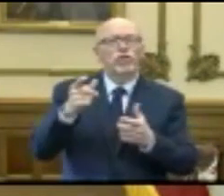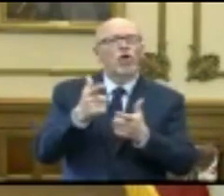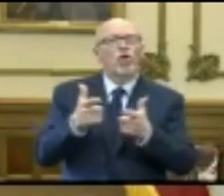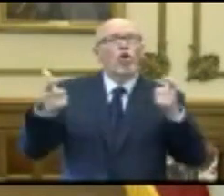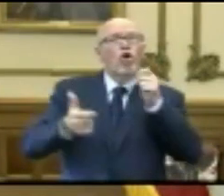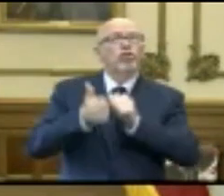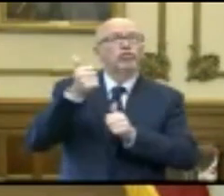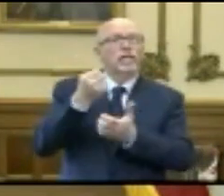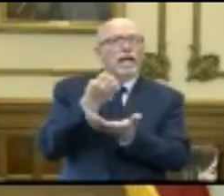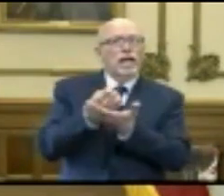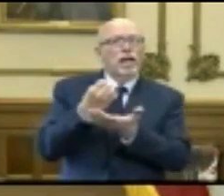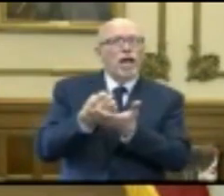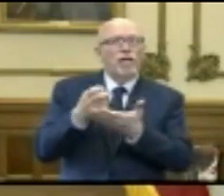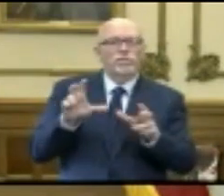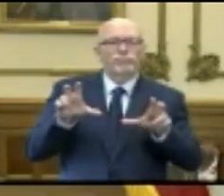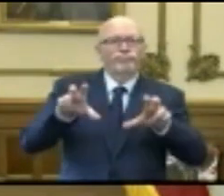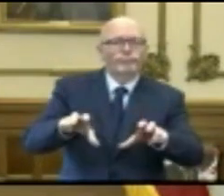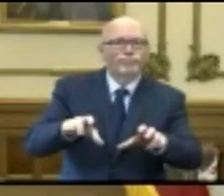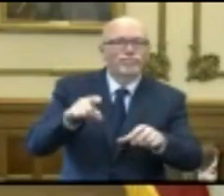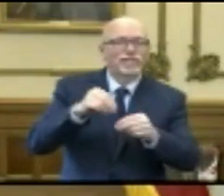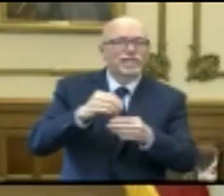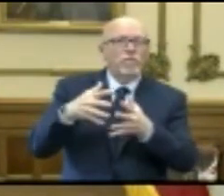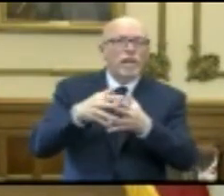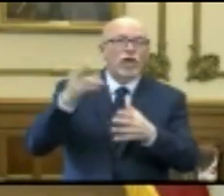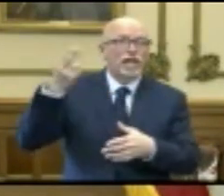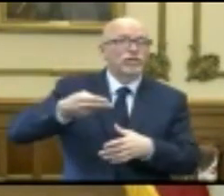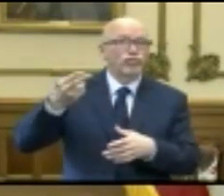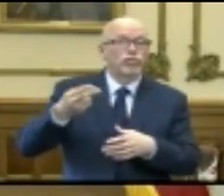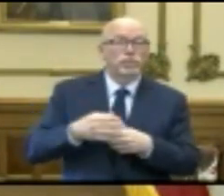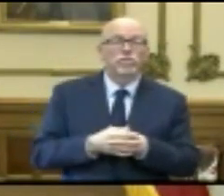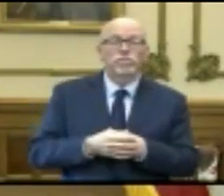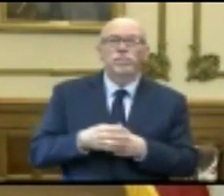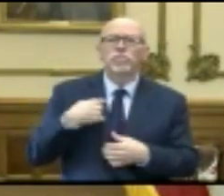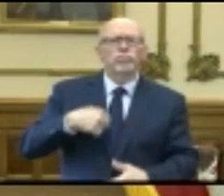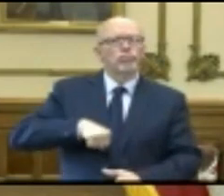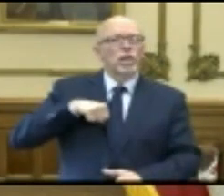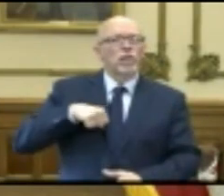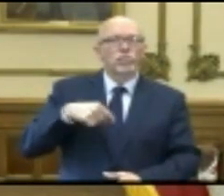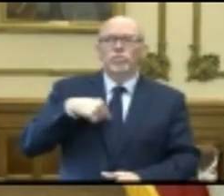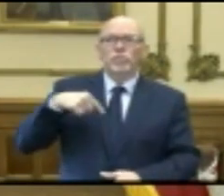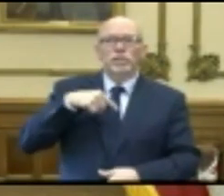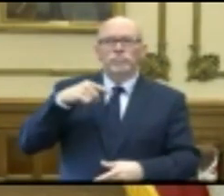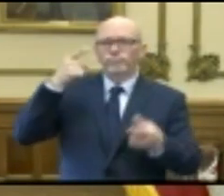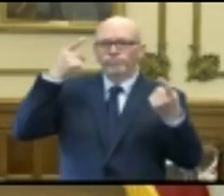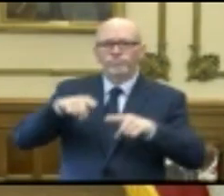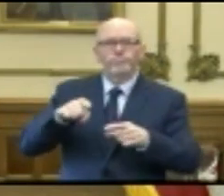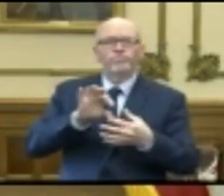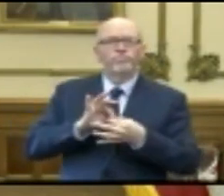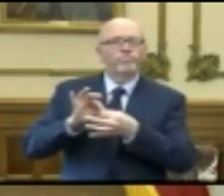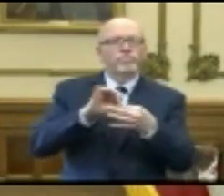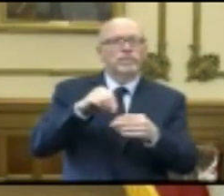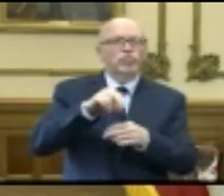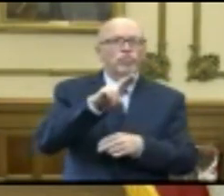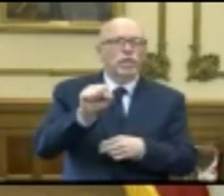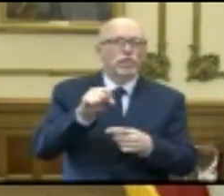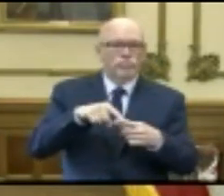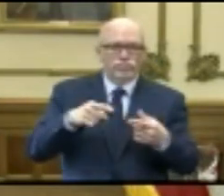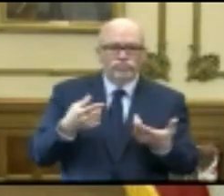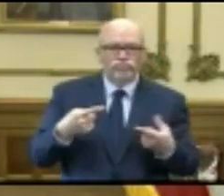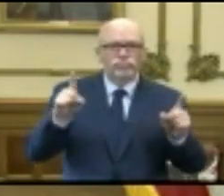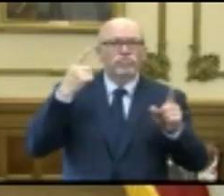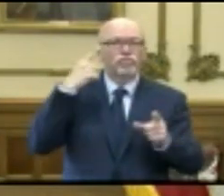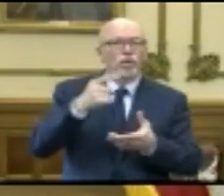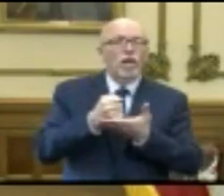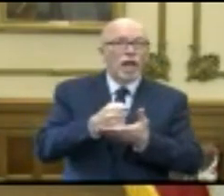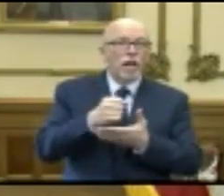economic recovery package in American history. And I'm proud that we came together as a country to get this done on behalf of Hoosiers